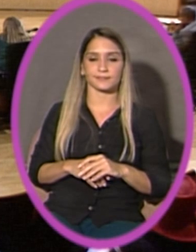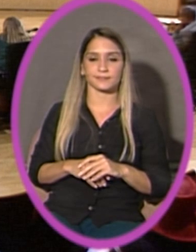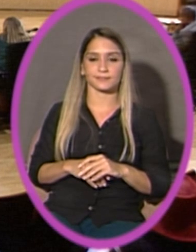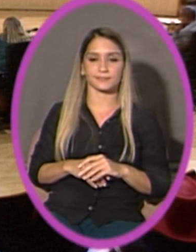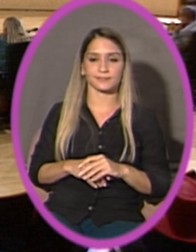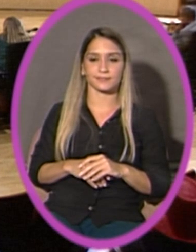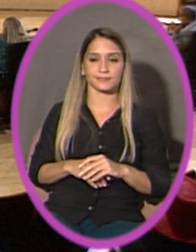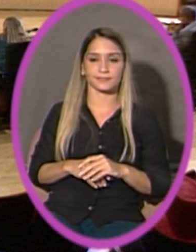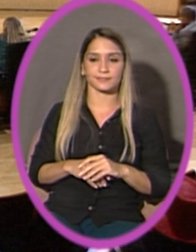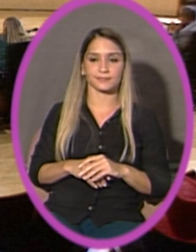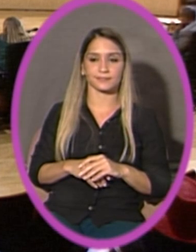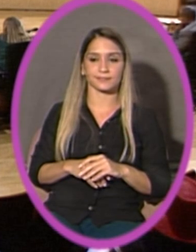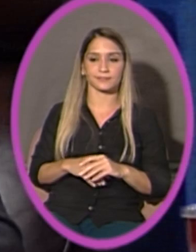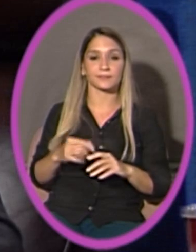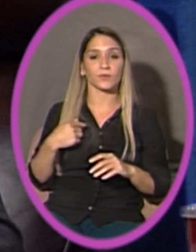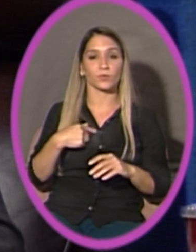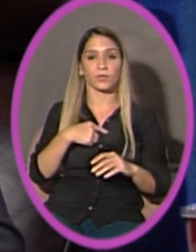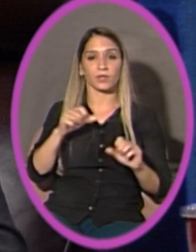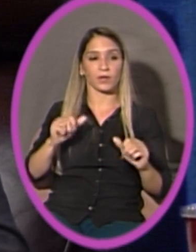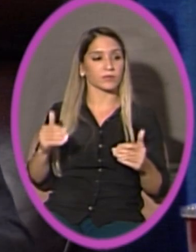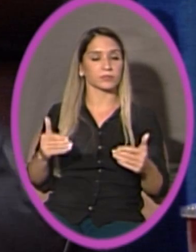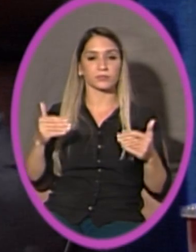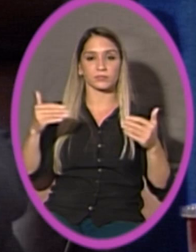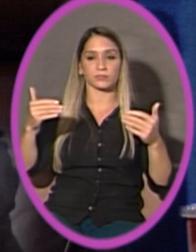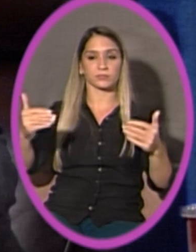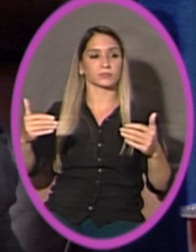We can go on to the public hearing now.